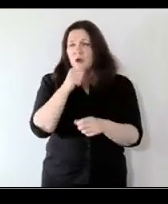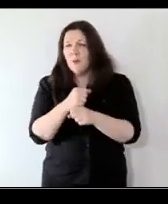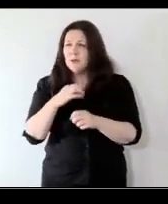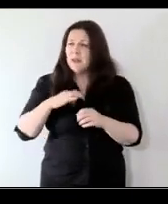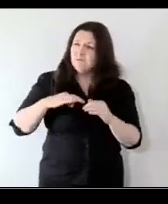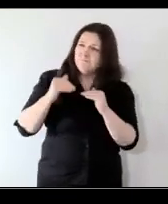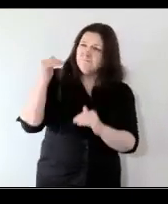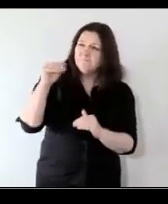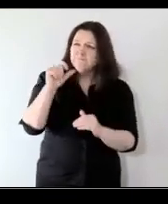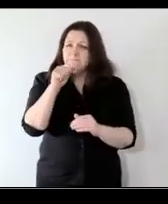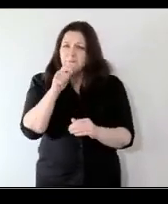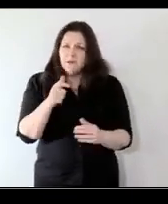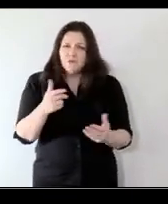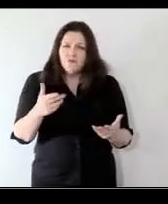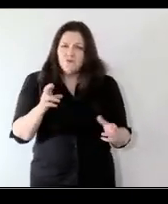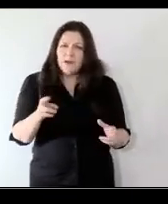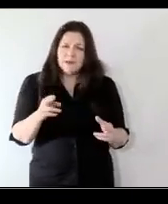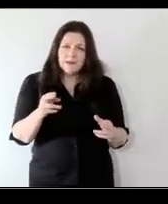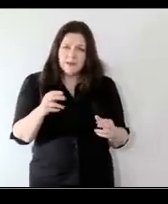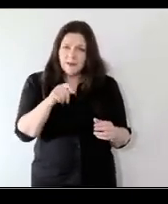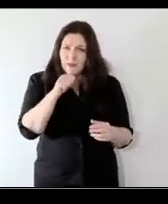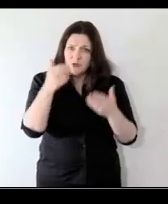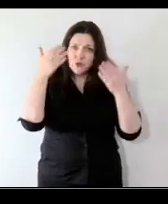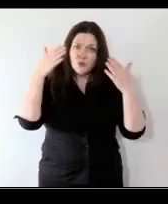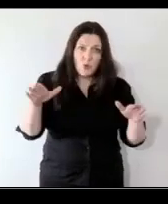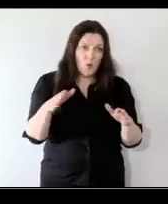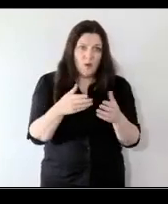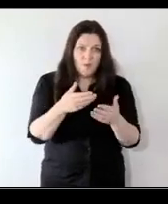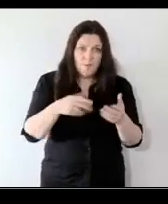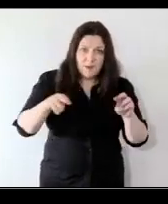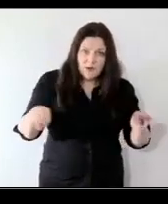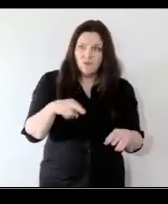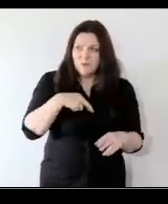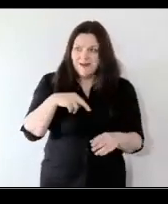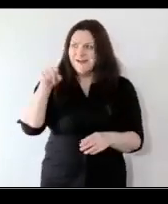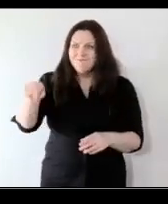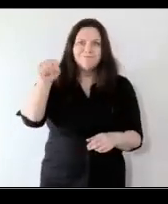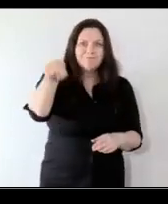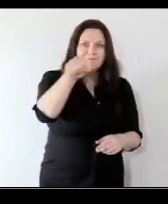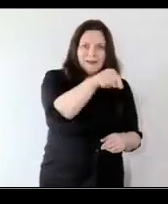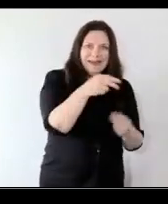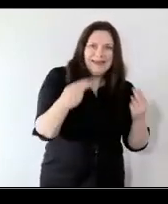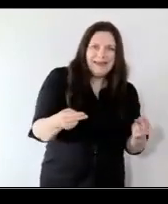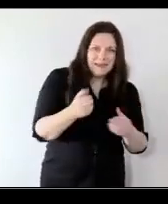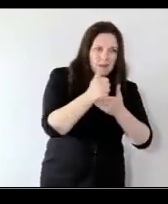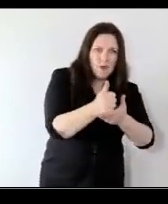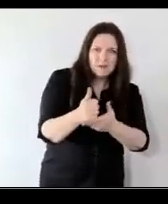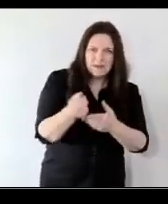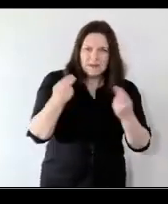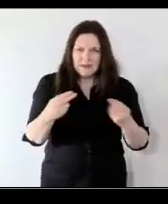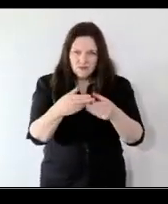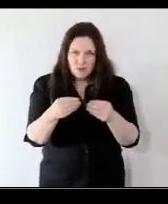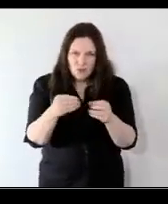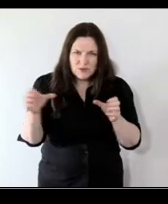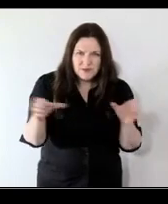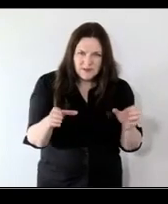labels wrong and we're not sometimes galvanizing the public and ensuring that we're getting the advocate adequate supports and resources to help in